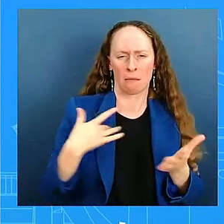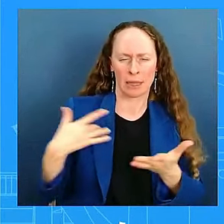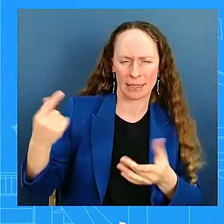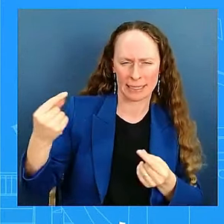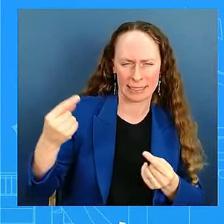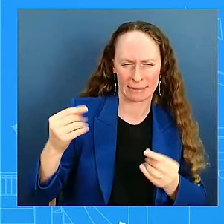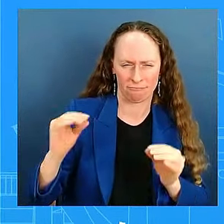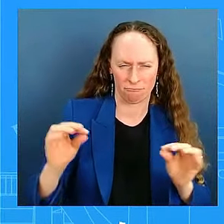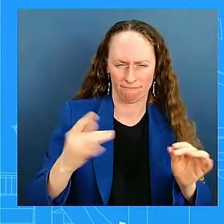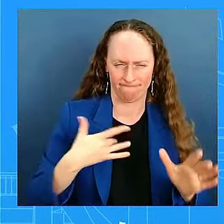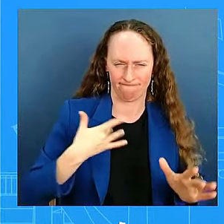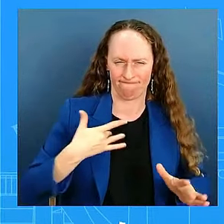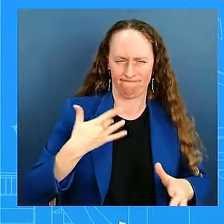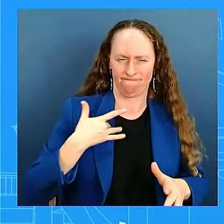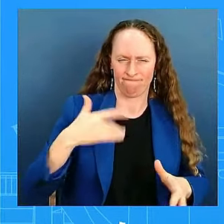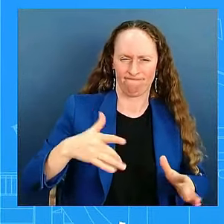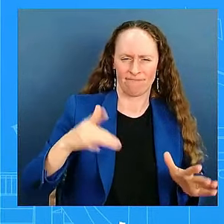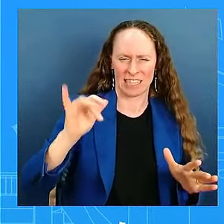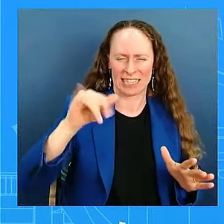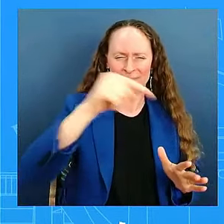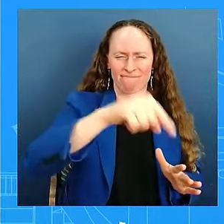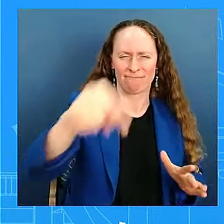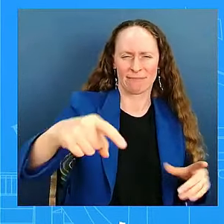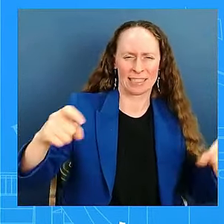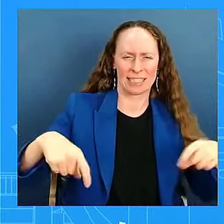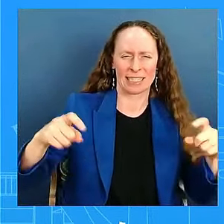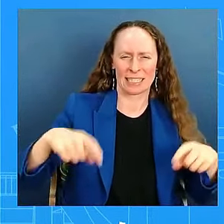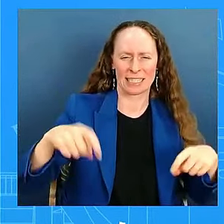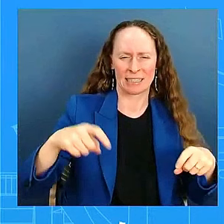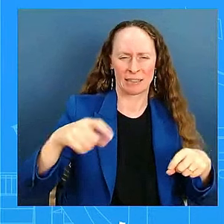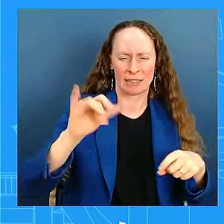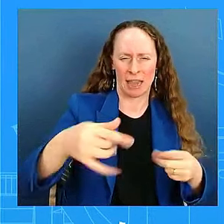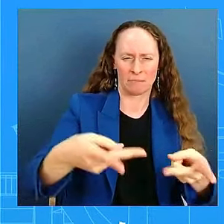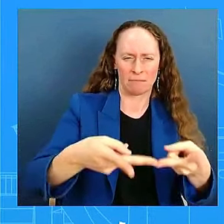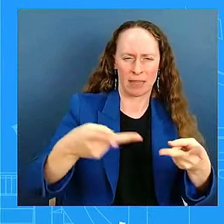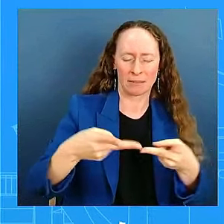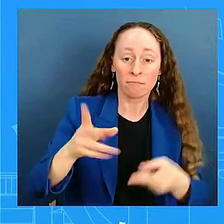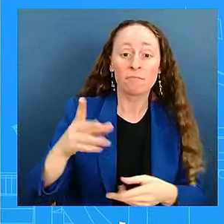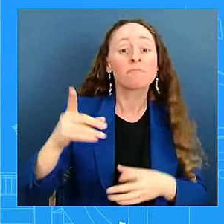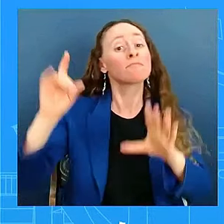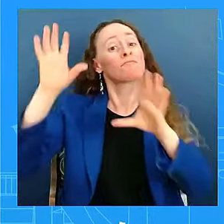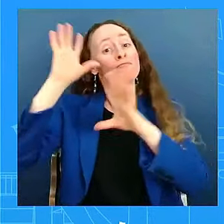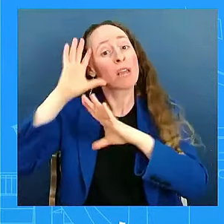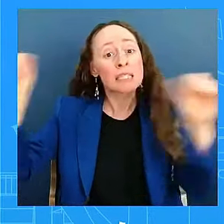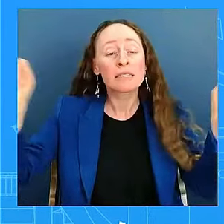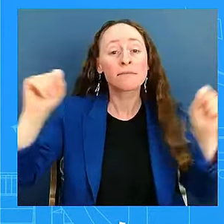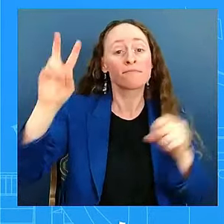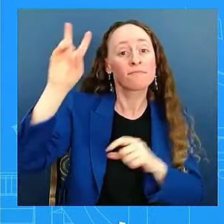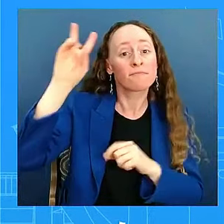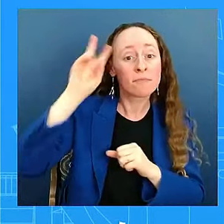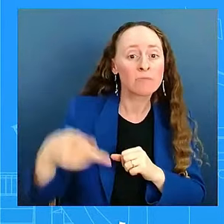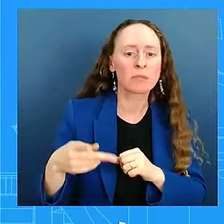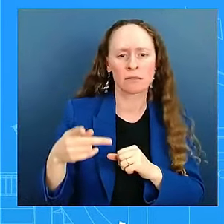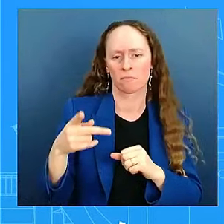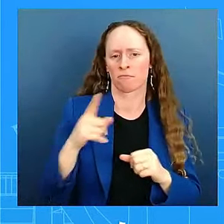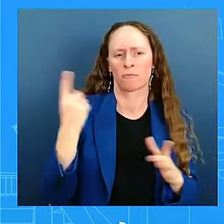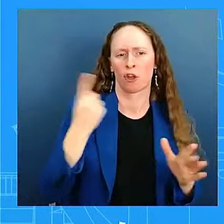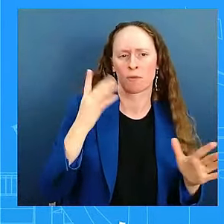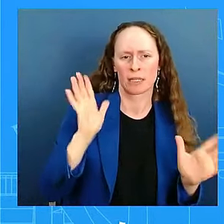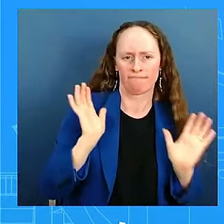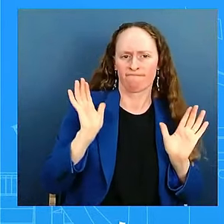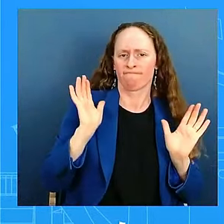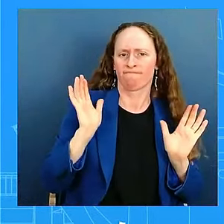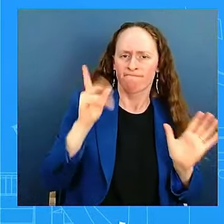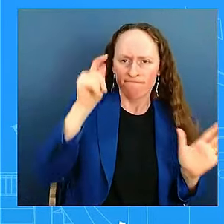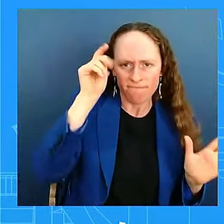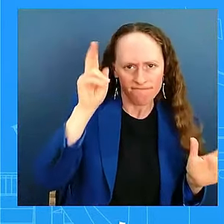ground. And so the President and the Vice President have been quite deliberate to take those sensitivities into account to work with state